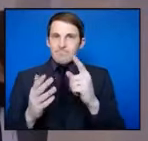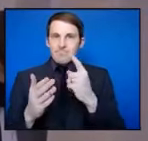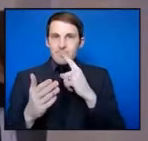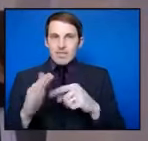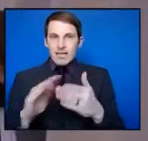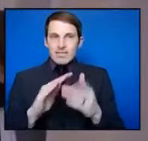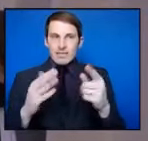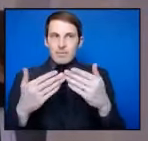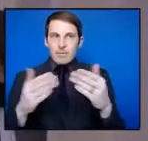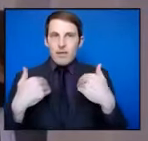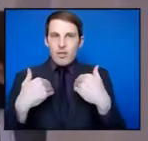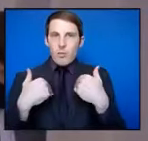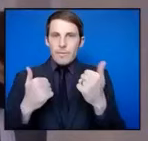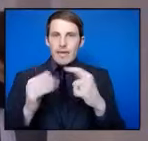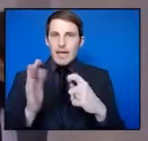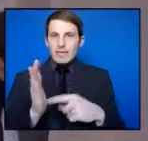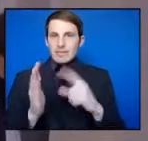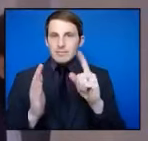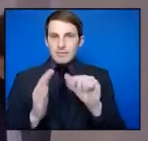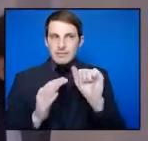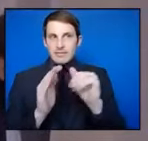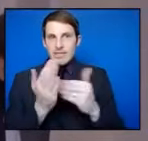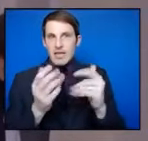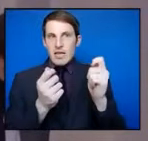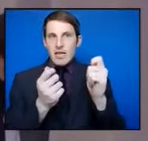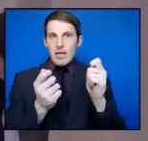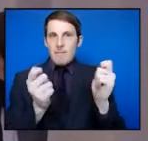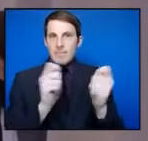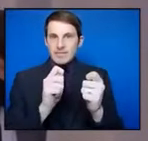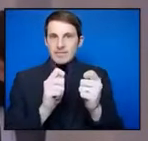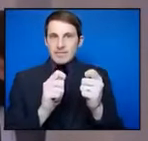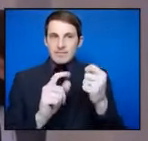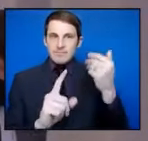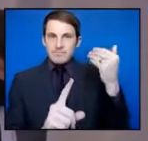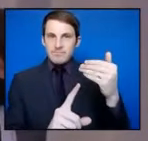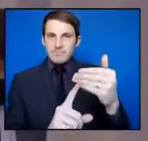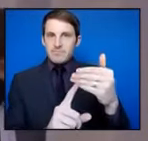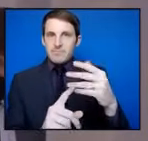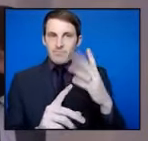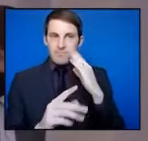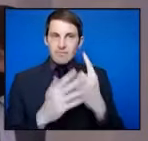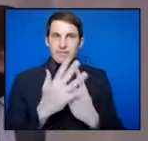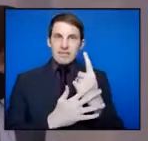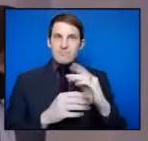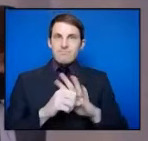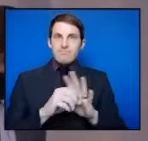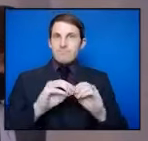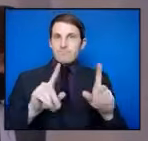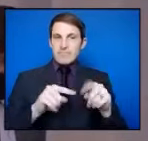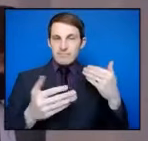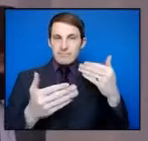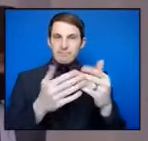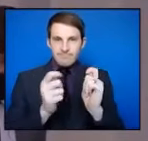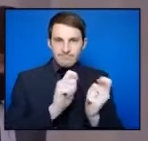Wellbeing Act, but the Public Health and Wellbeing Act has been amended a number of times since the pandemic started. Have the